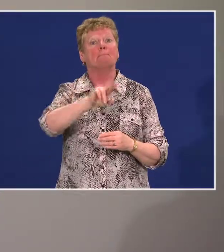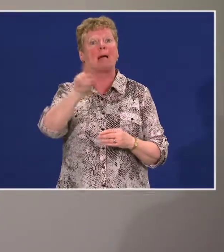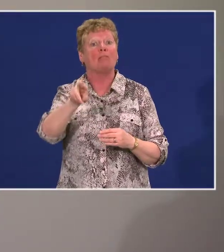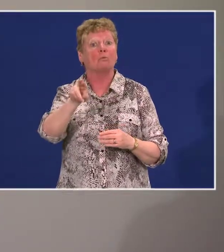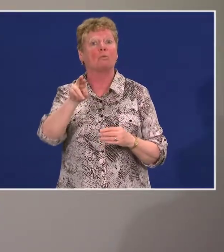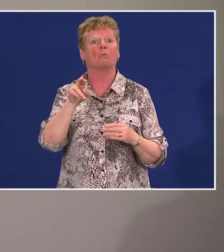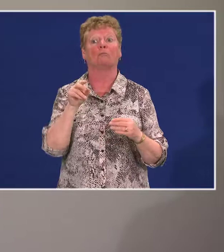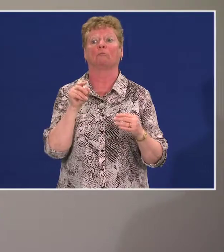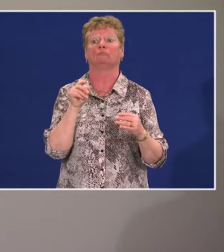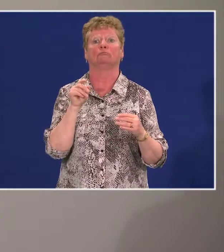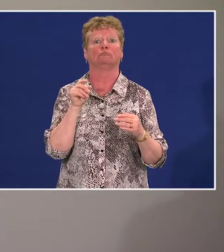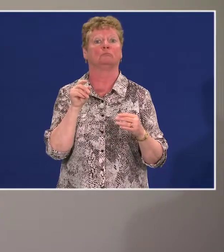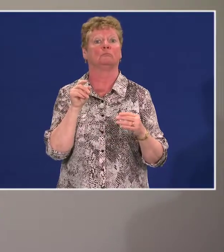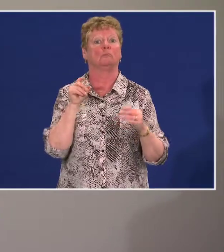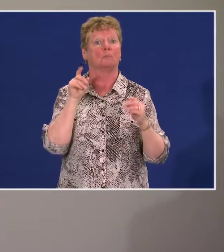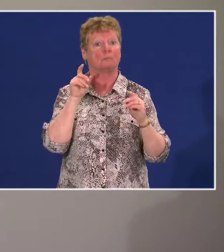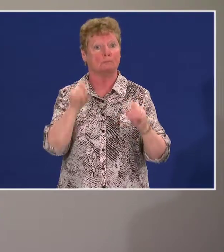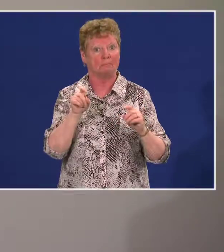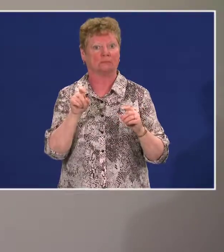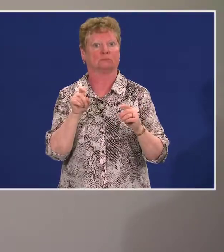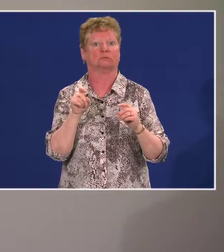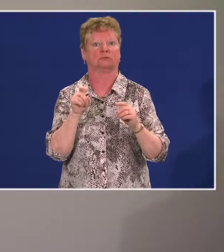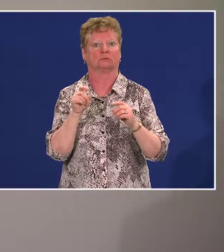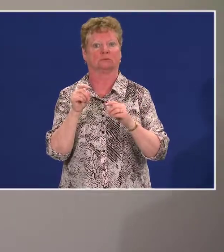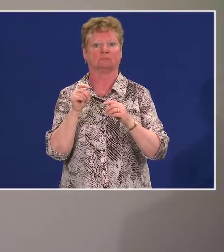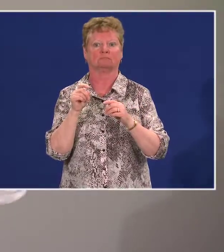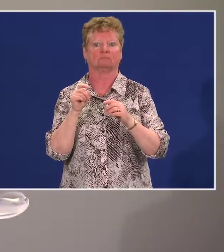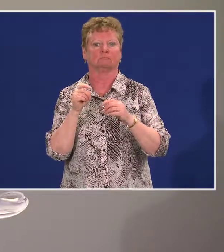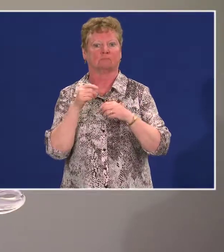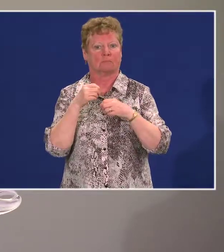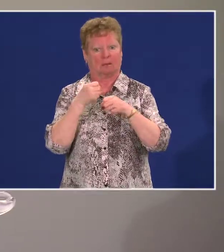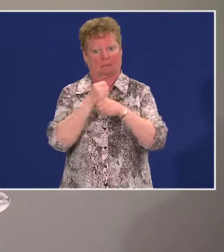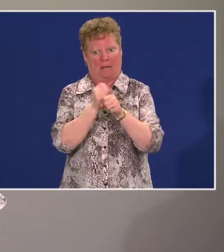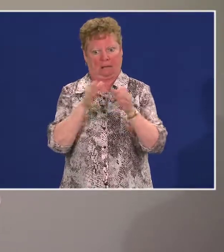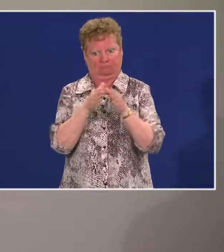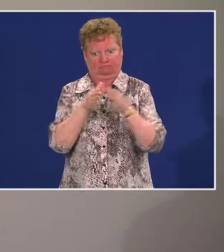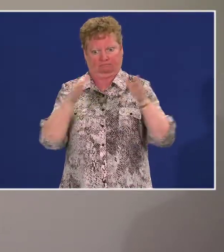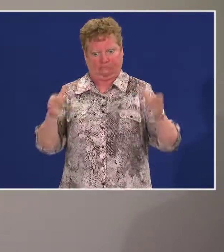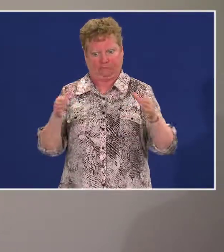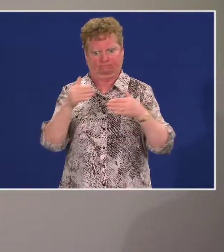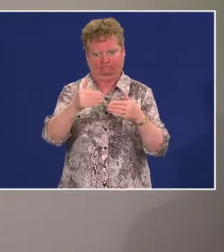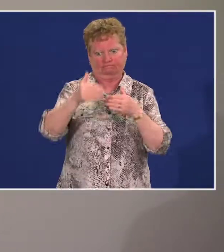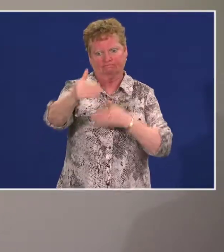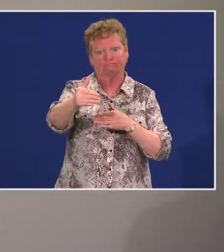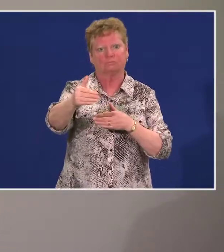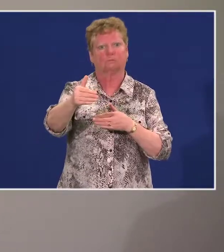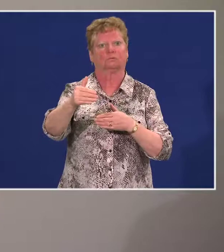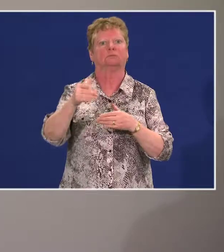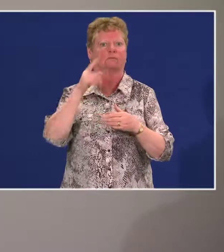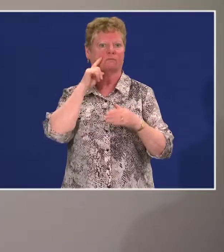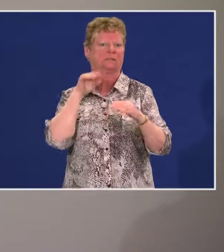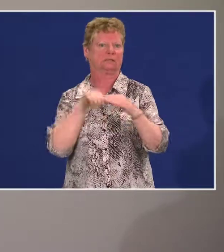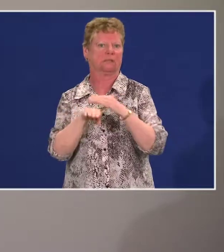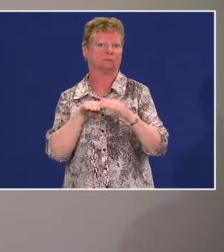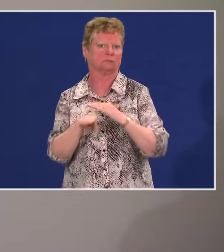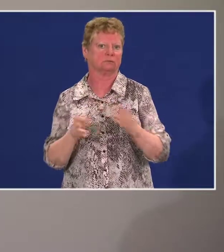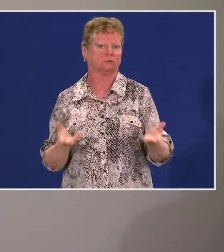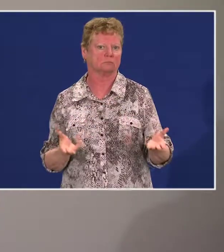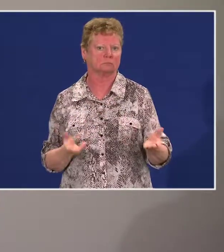be reinforced and made big enough to be made accessible.